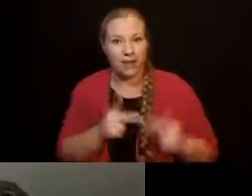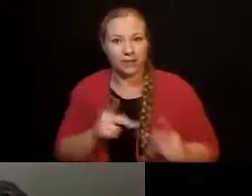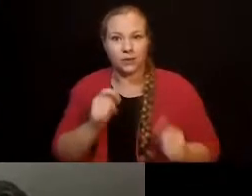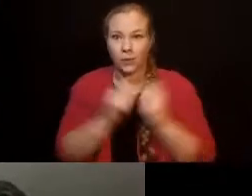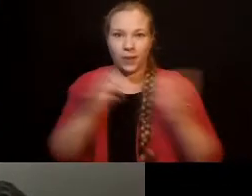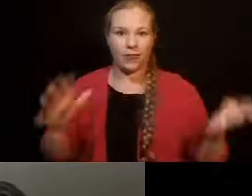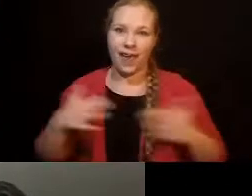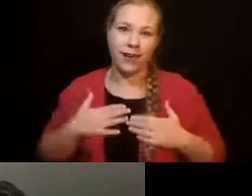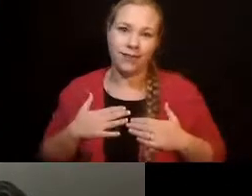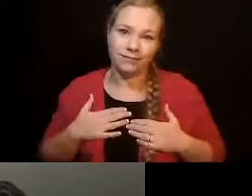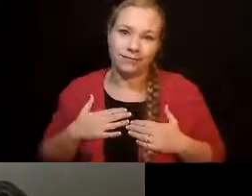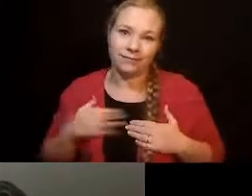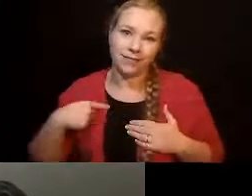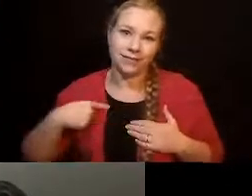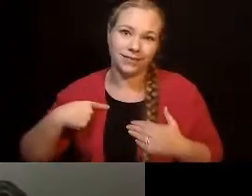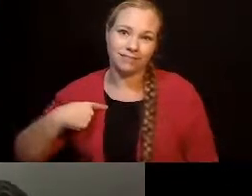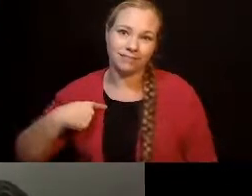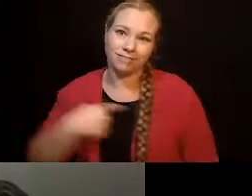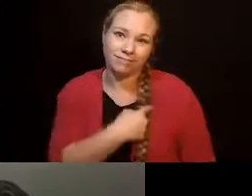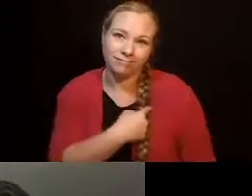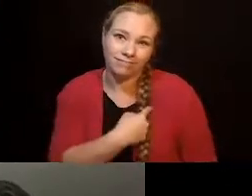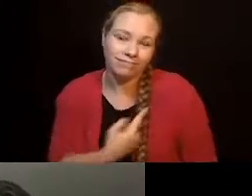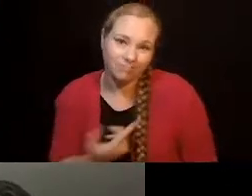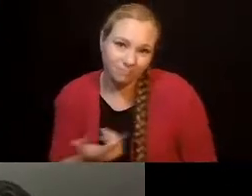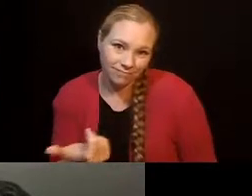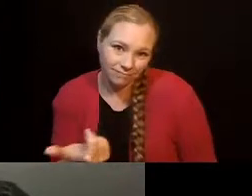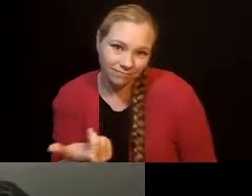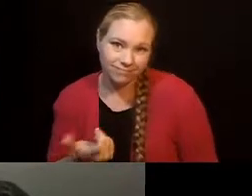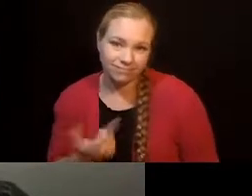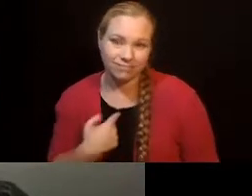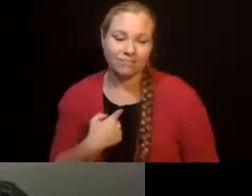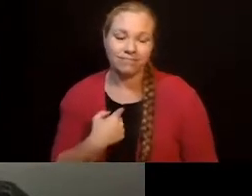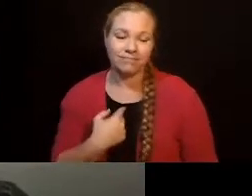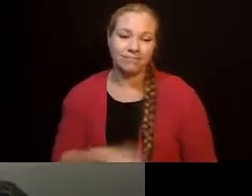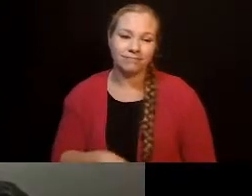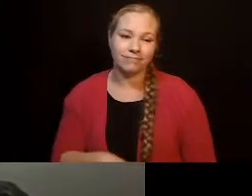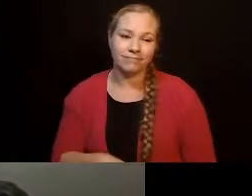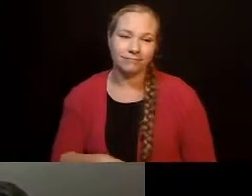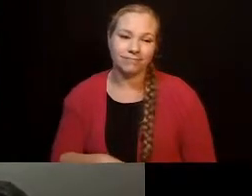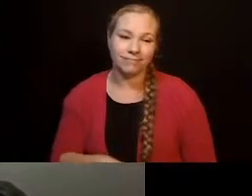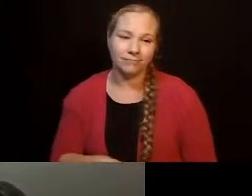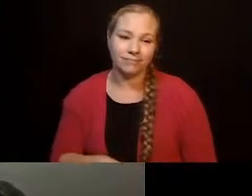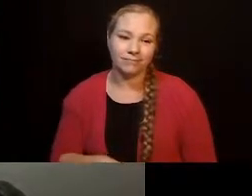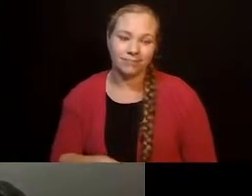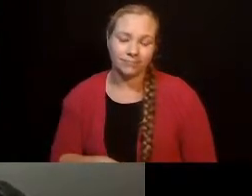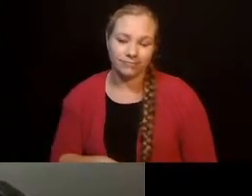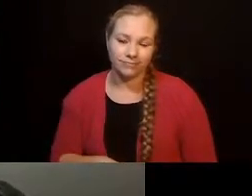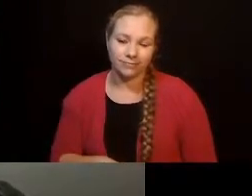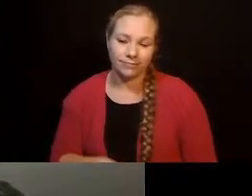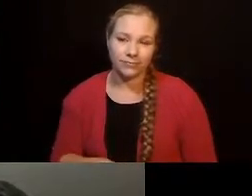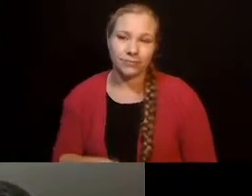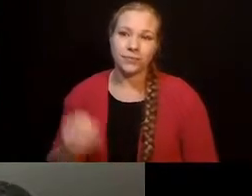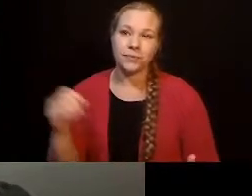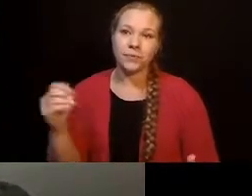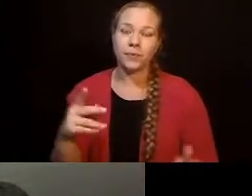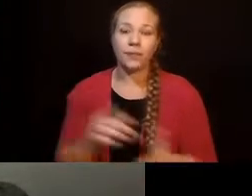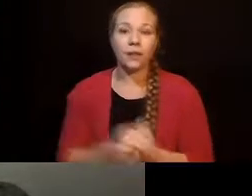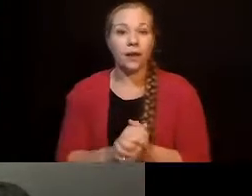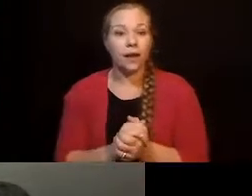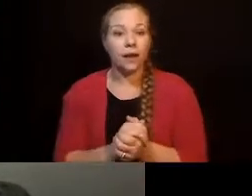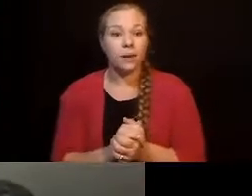Okay, employment or contribution. This kind of falls into that, um, something to do.